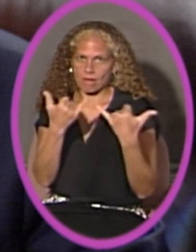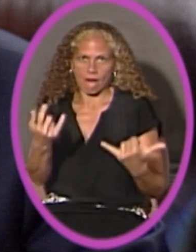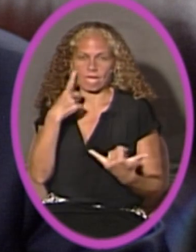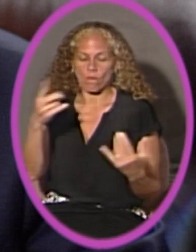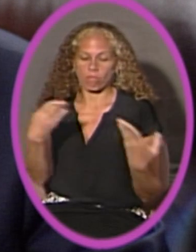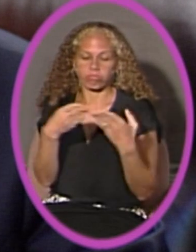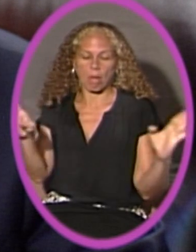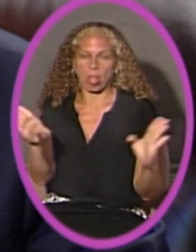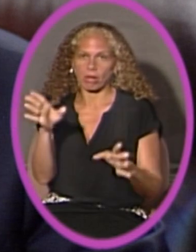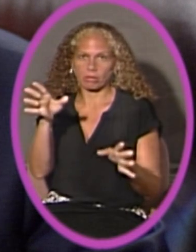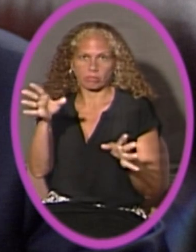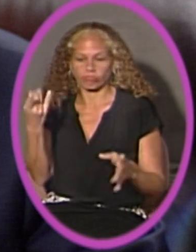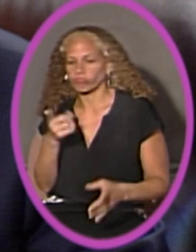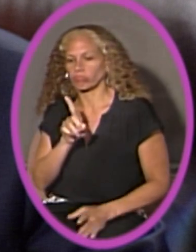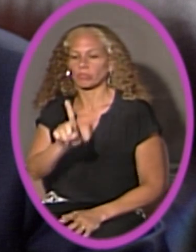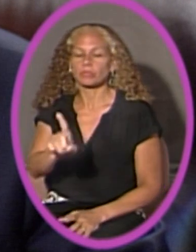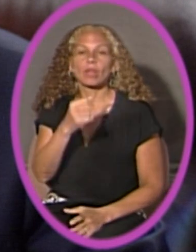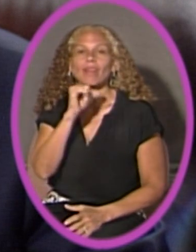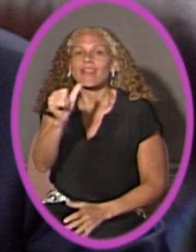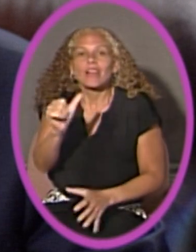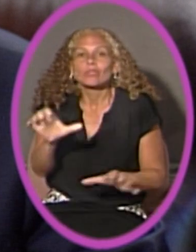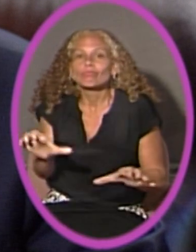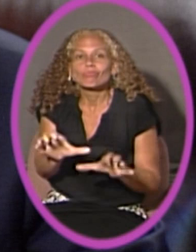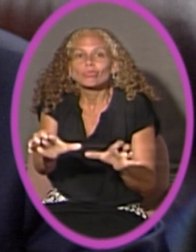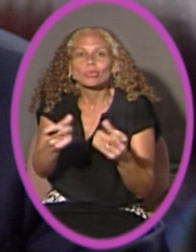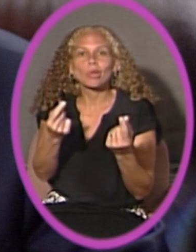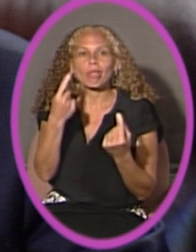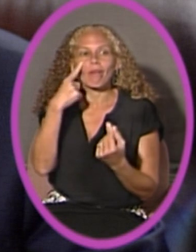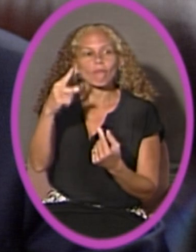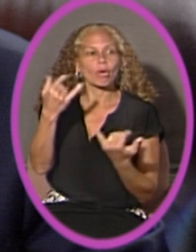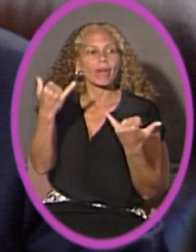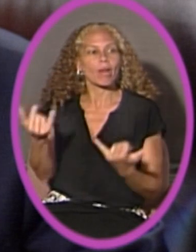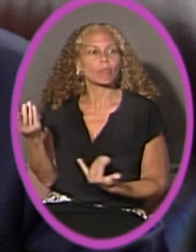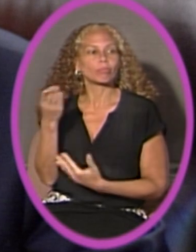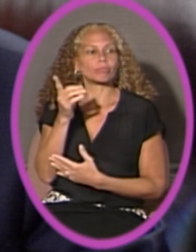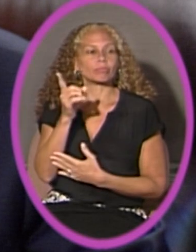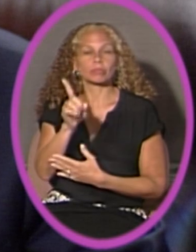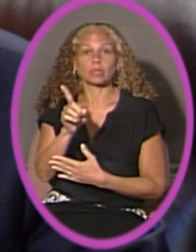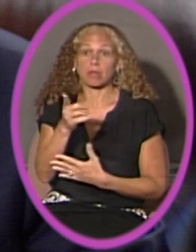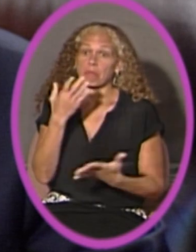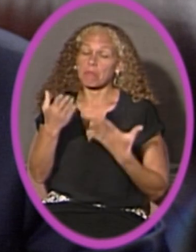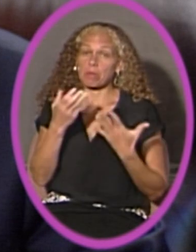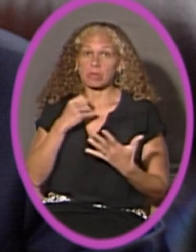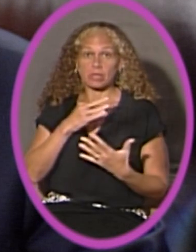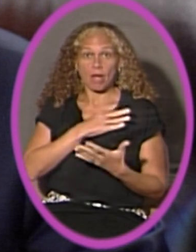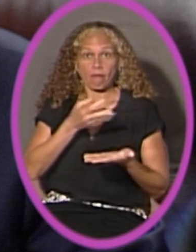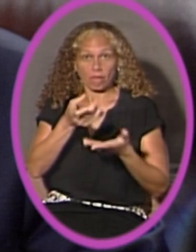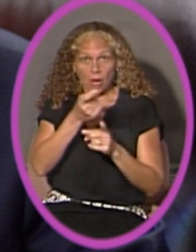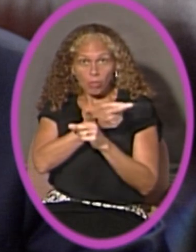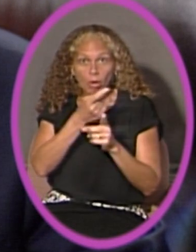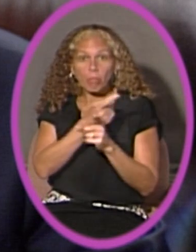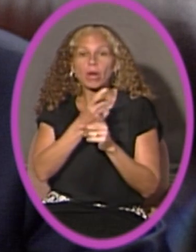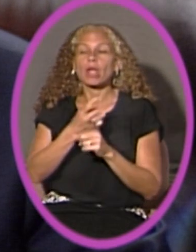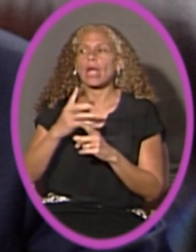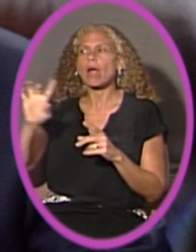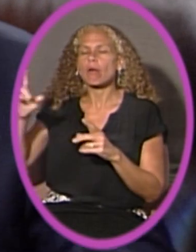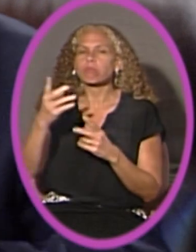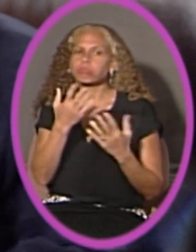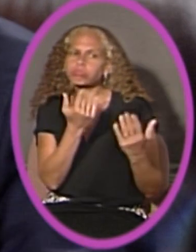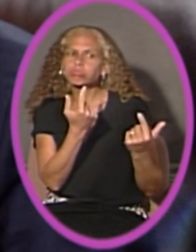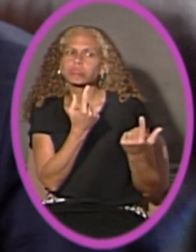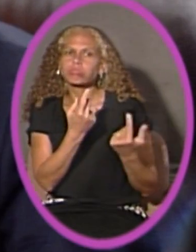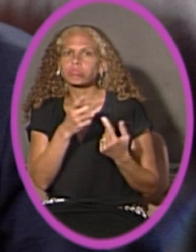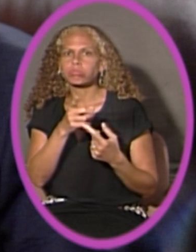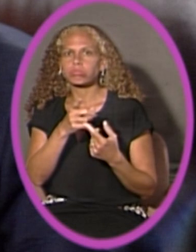not take official action on any public hearing presentation, but staff may be requested, if appropriate, to take a speaker aside and respond